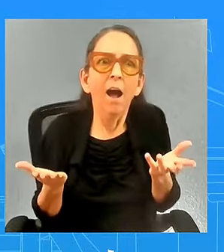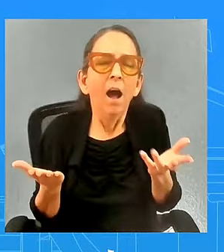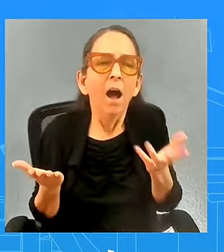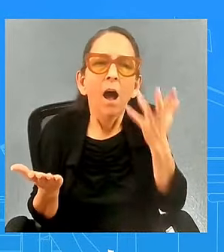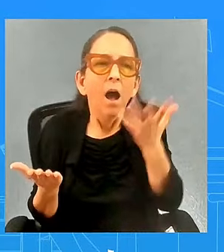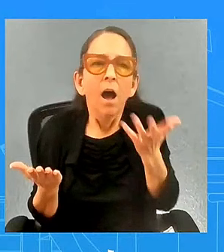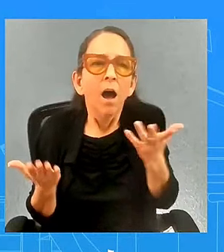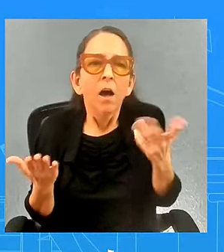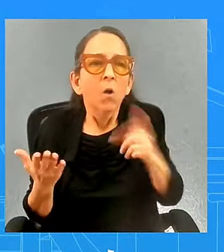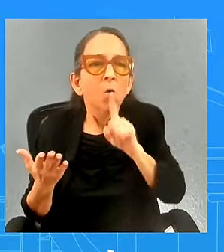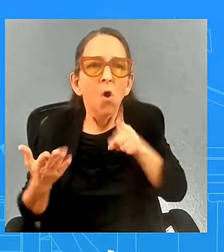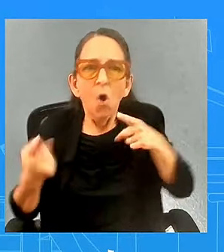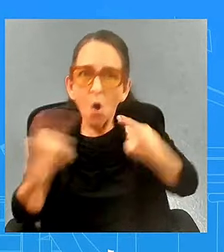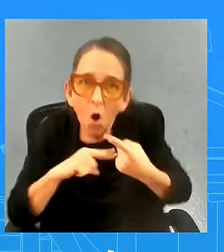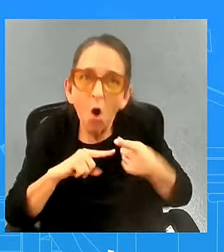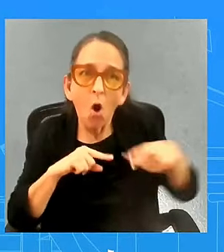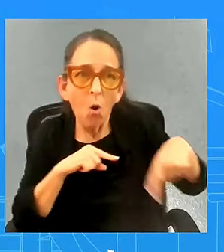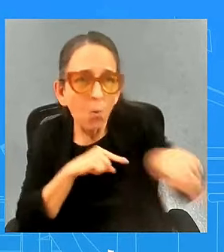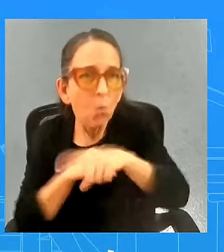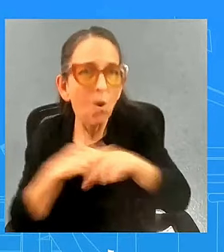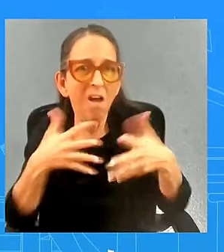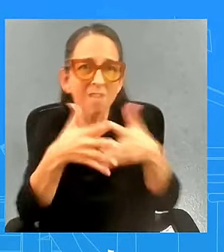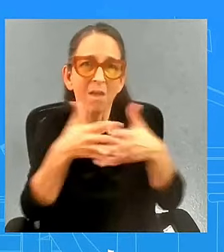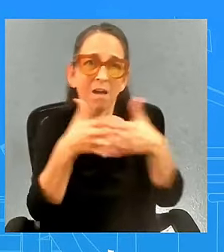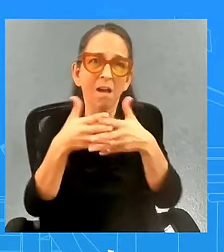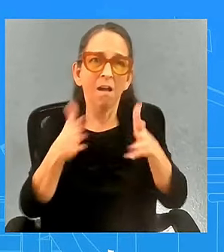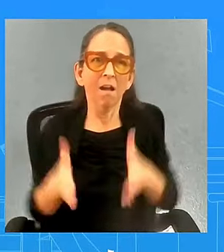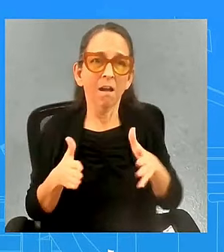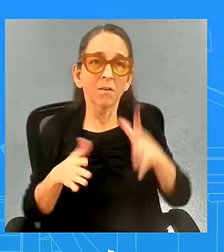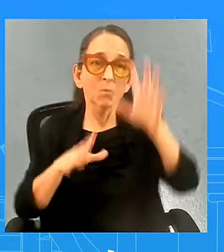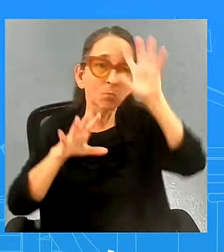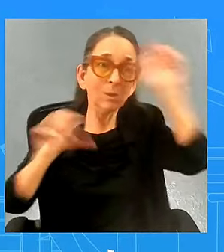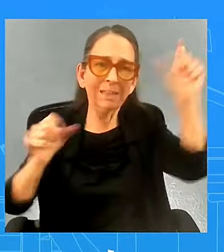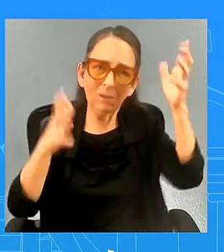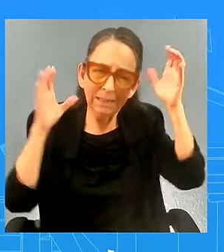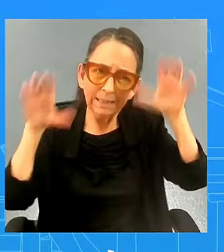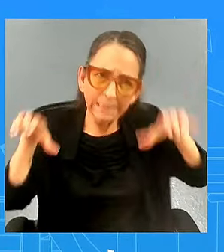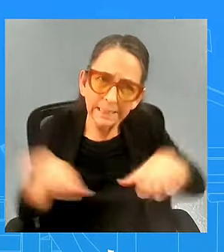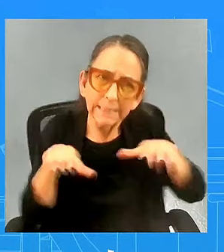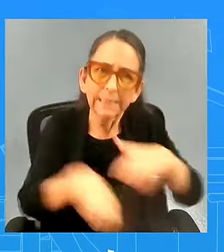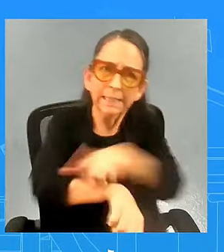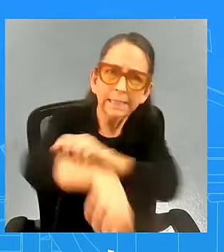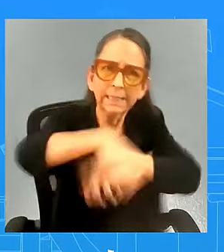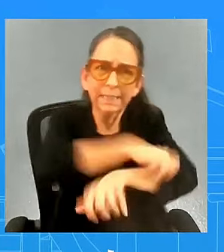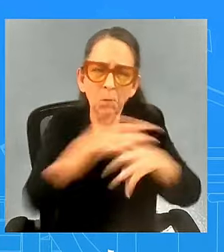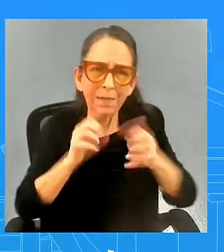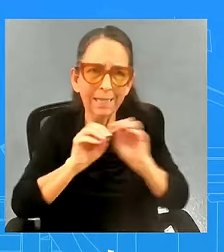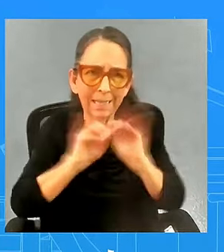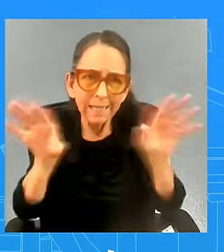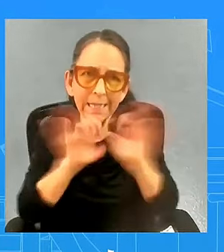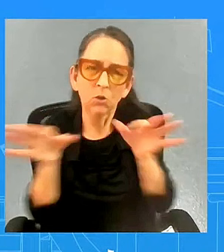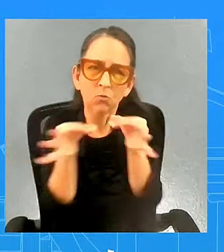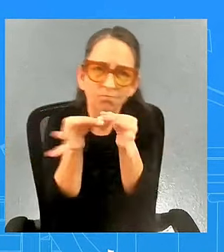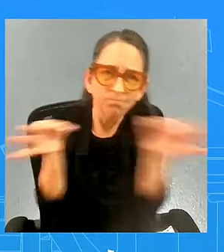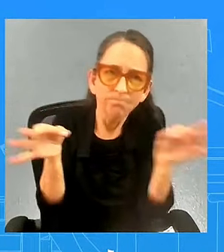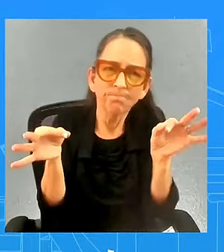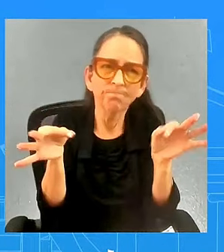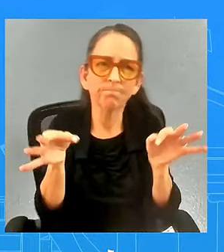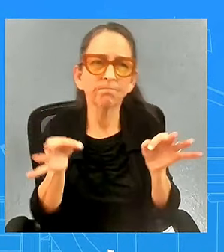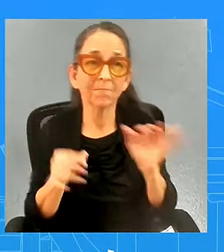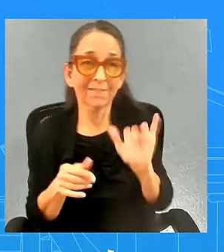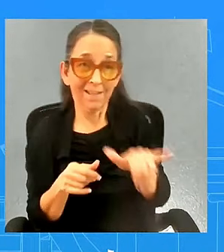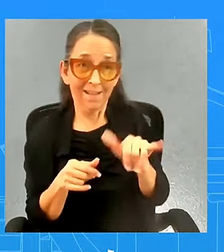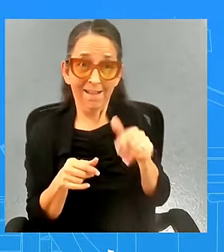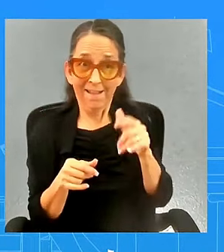that's what the president wants to focus on which is why he wanted to make sure he clarified what he said but if there is hateful rhetoric that is